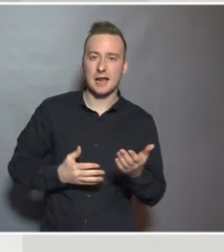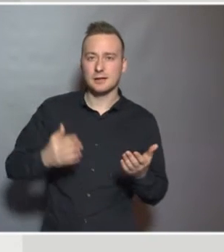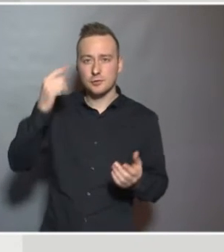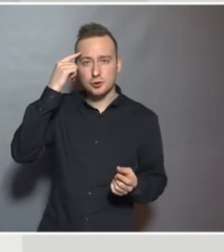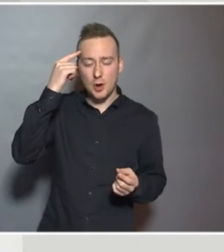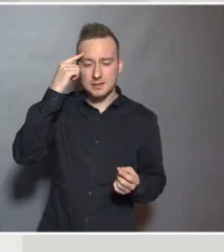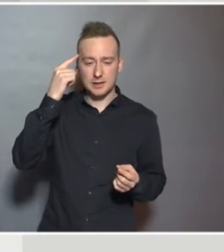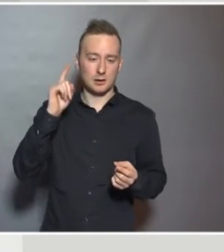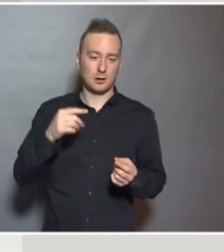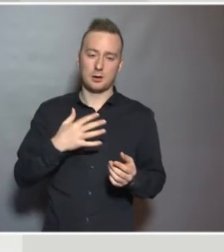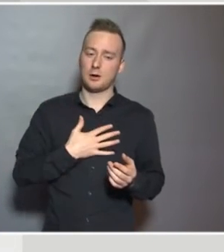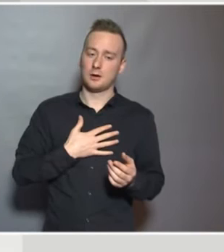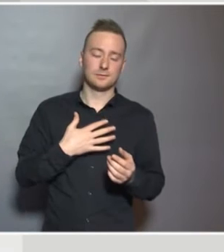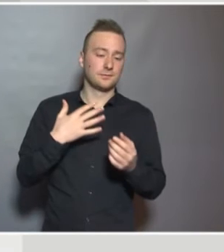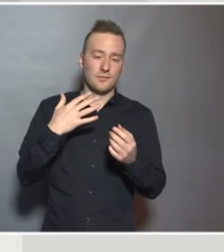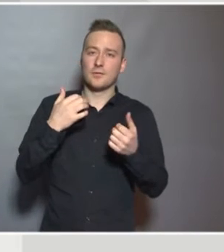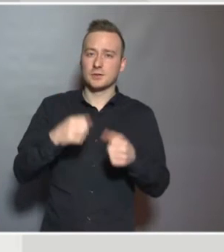difficulties in implementation.